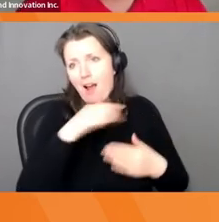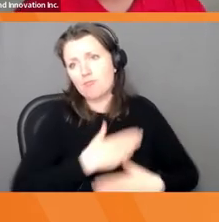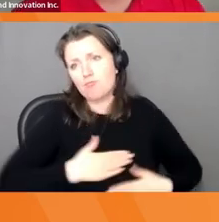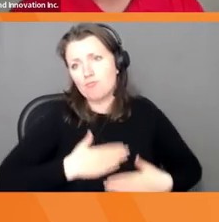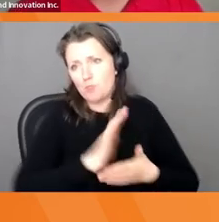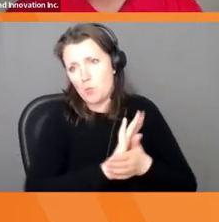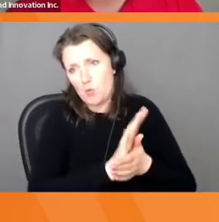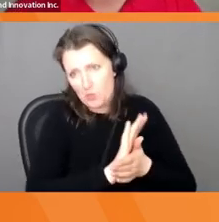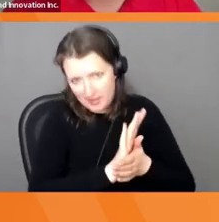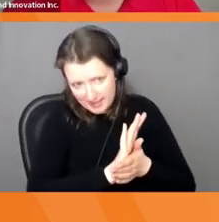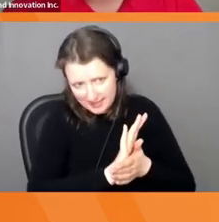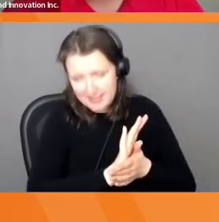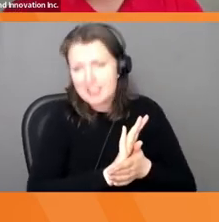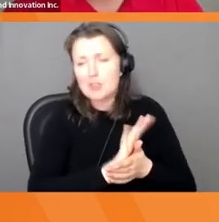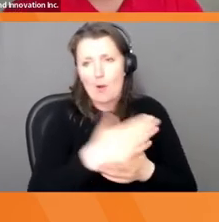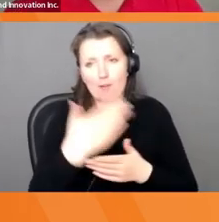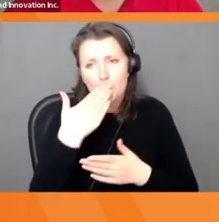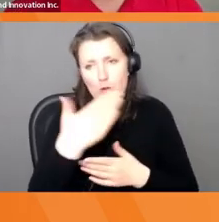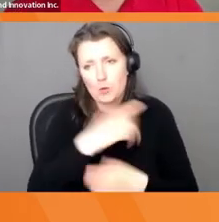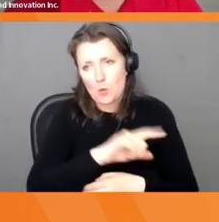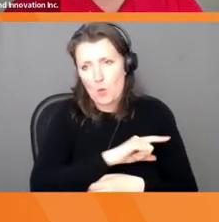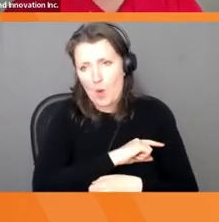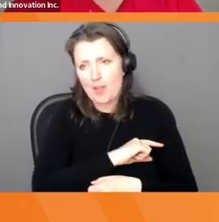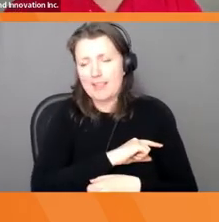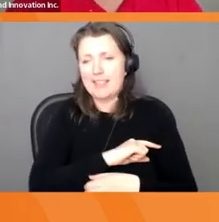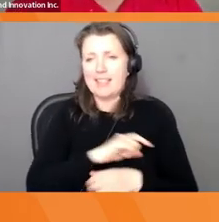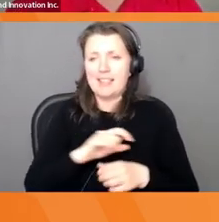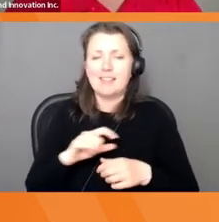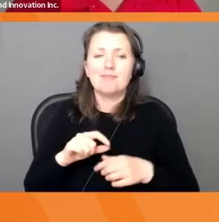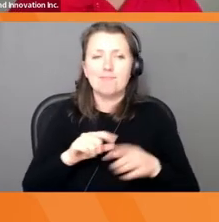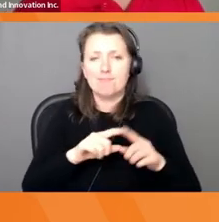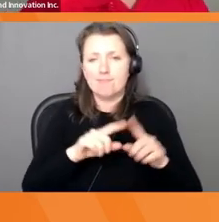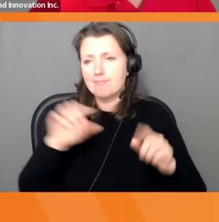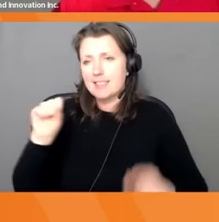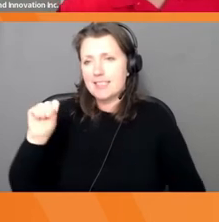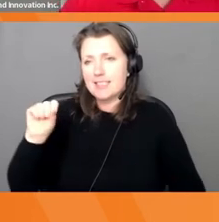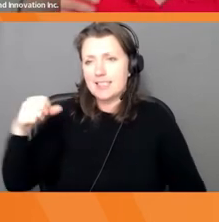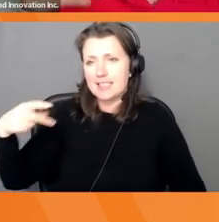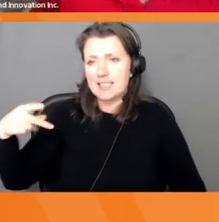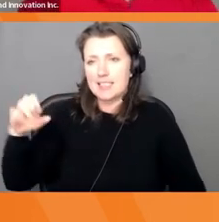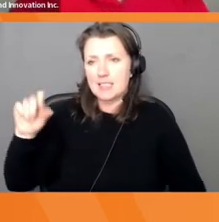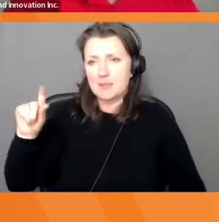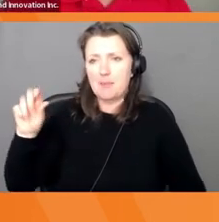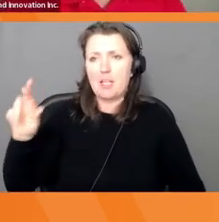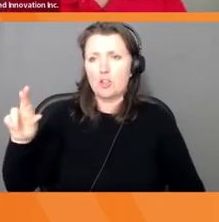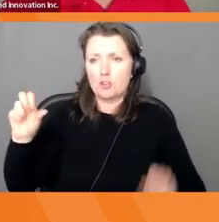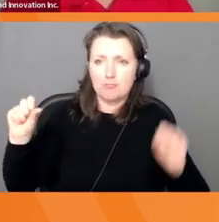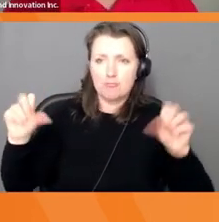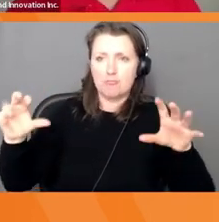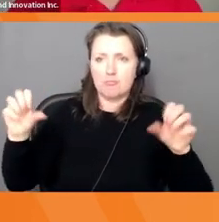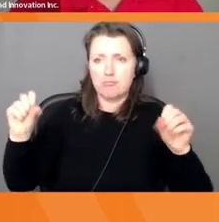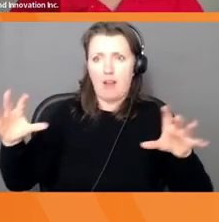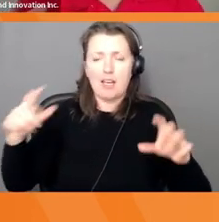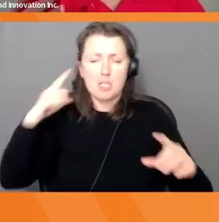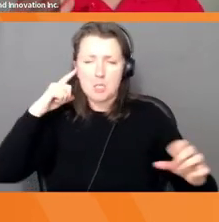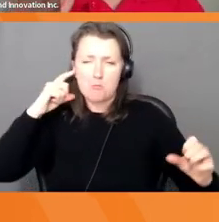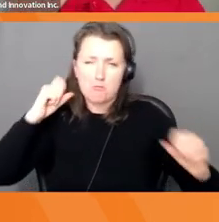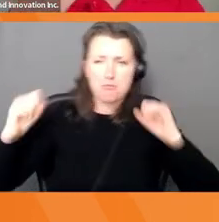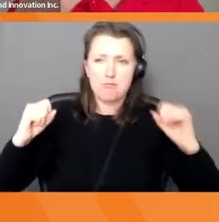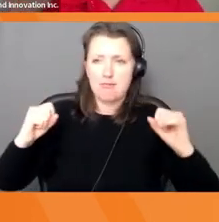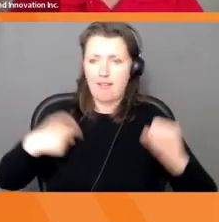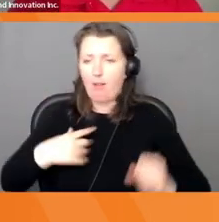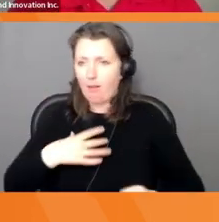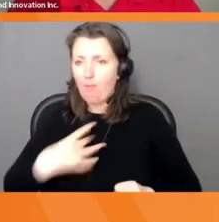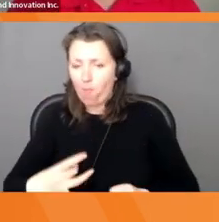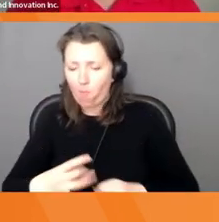sound. Uh, so, okay. So that's hopefully you got some, uh, got something out of that exercise, but let's just recap. So what